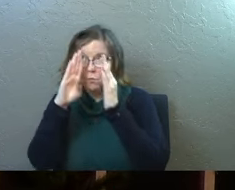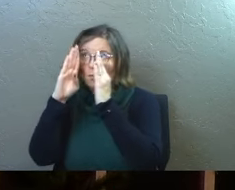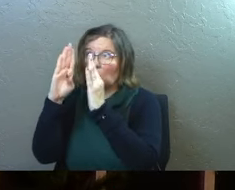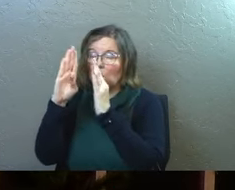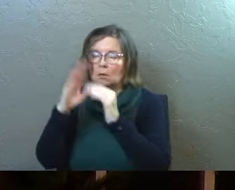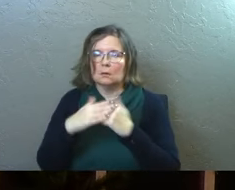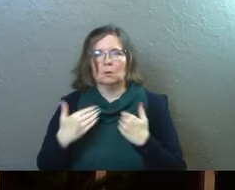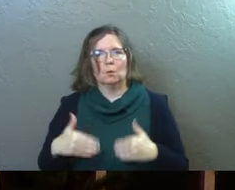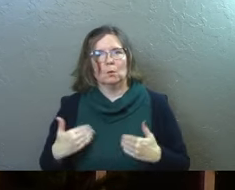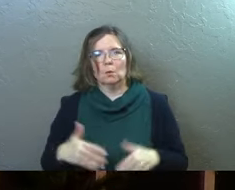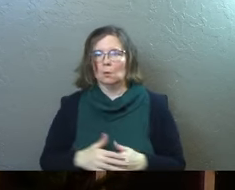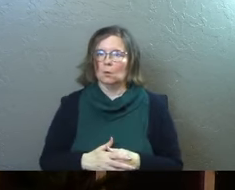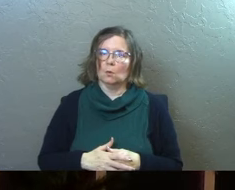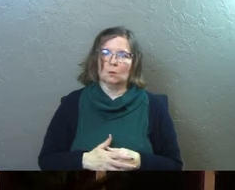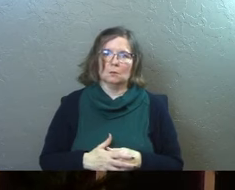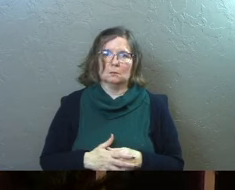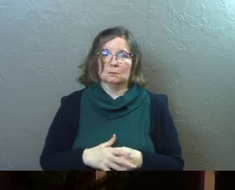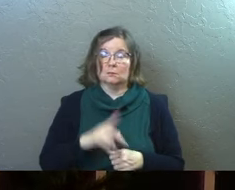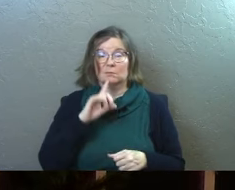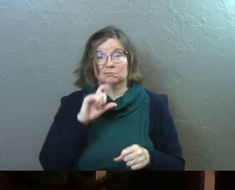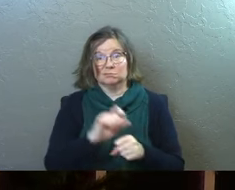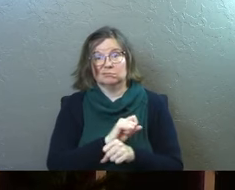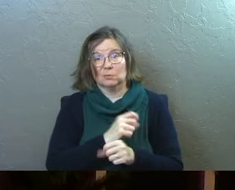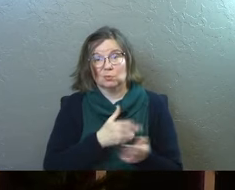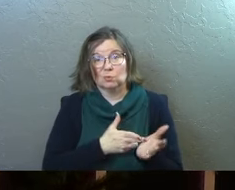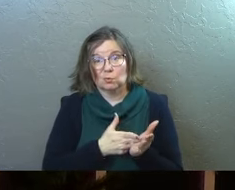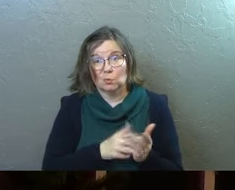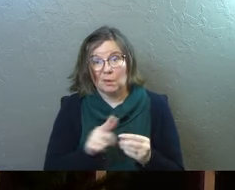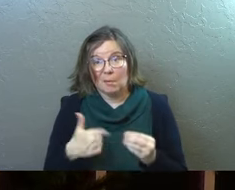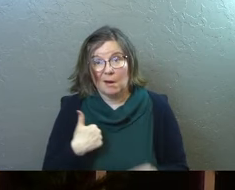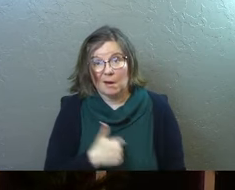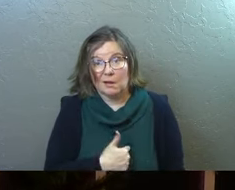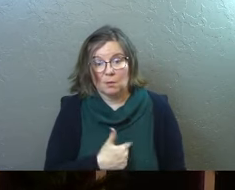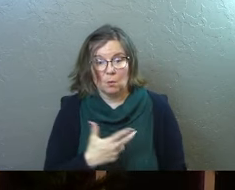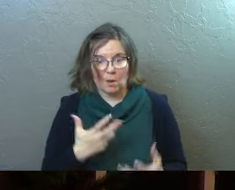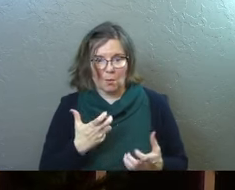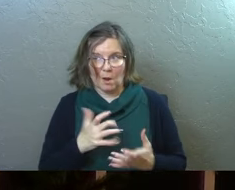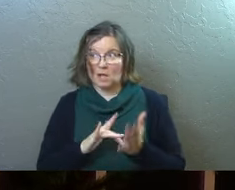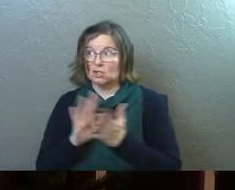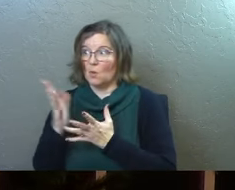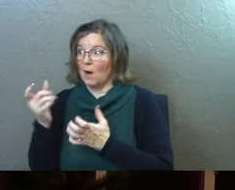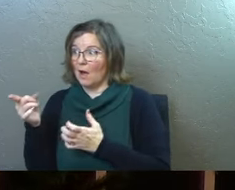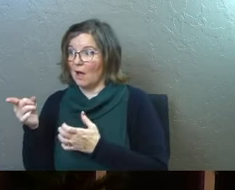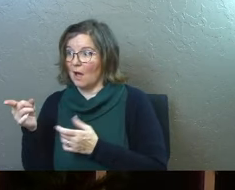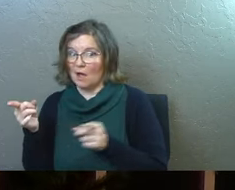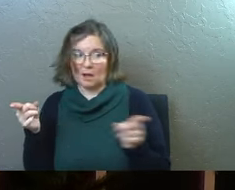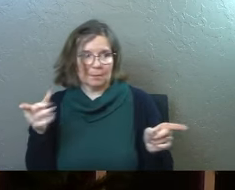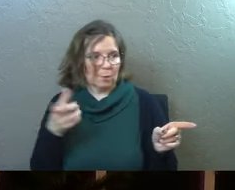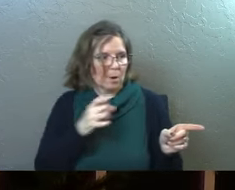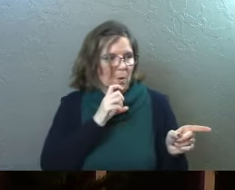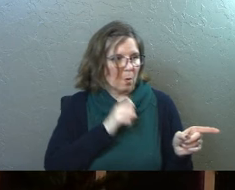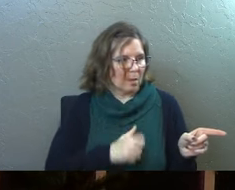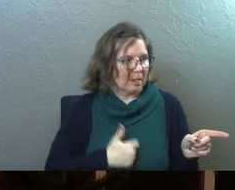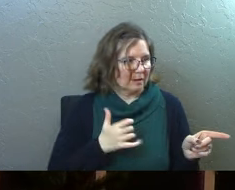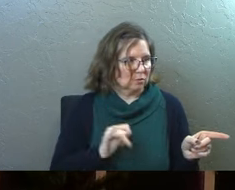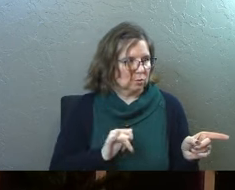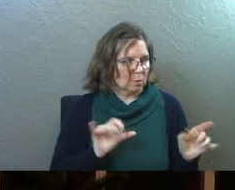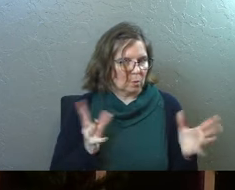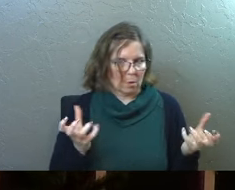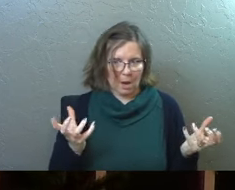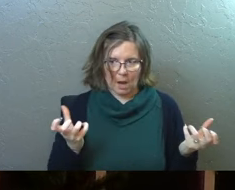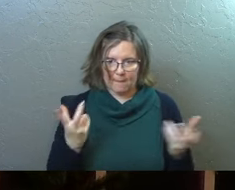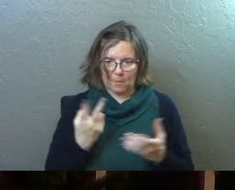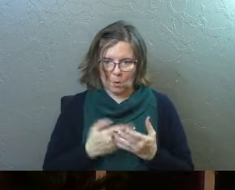what an incredible truth about us is we want Jesus, but we want our old way. Don't we?